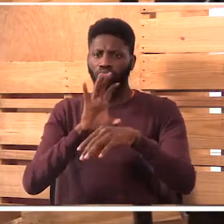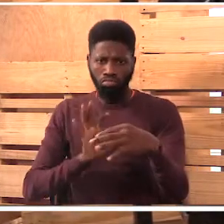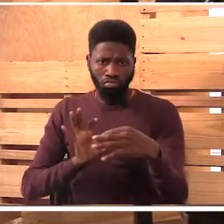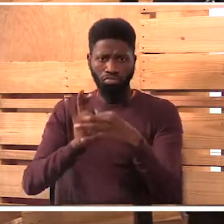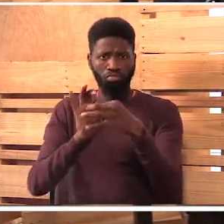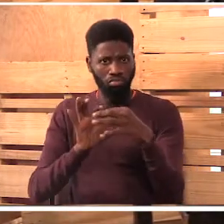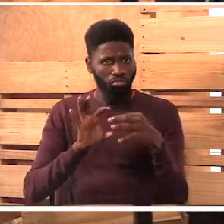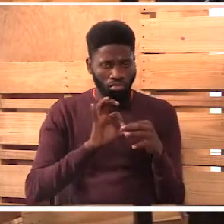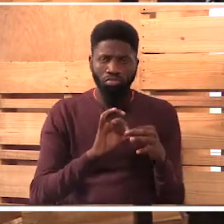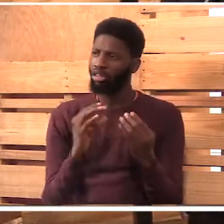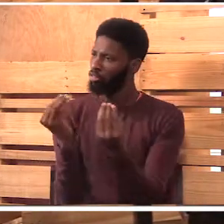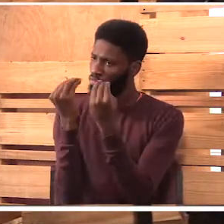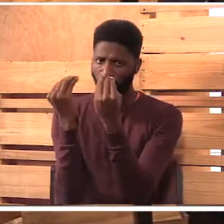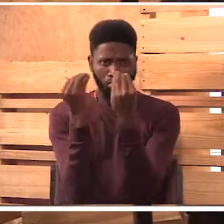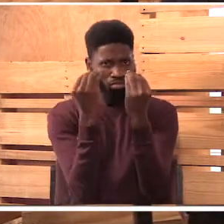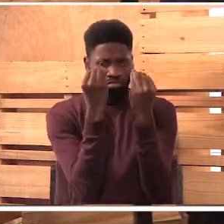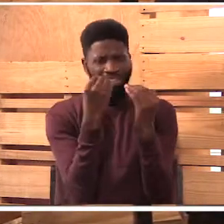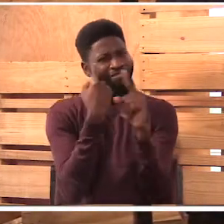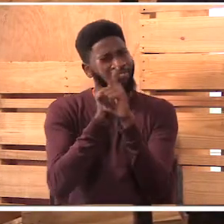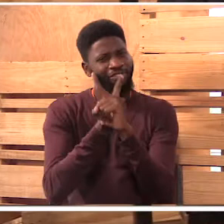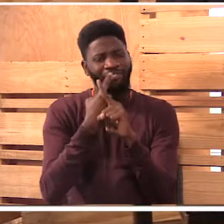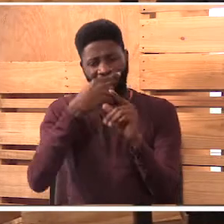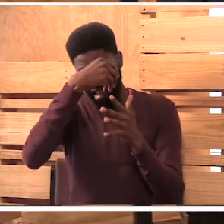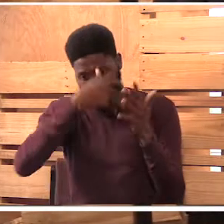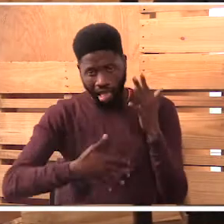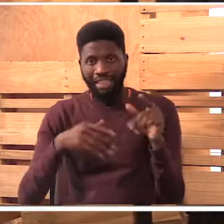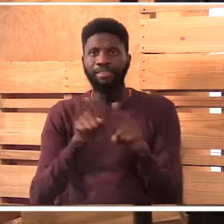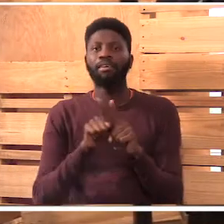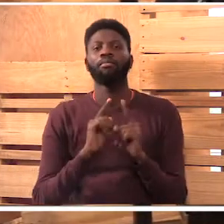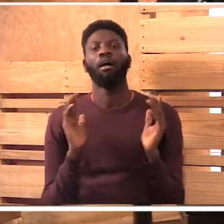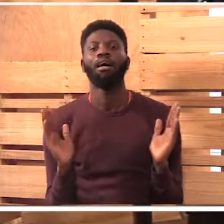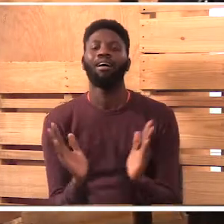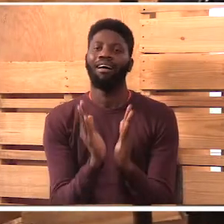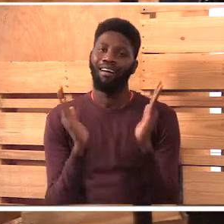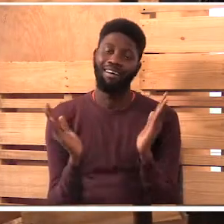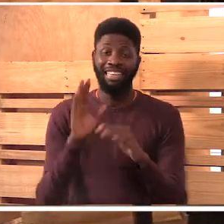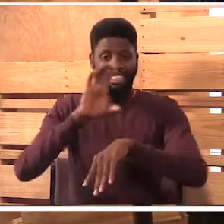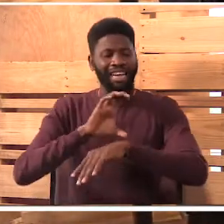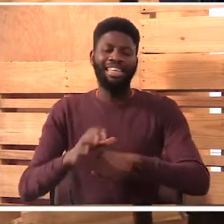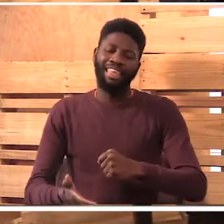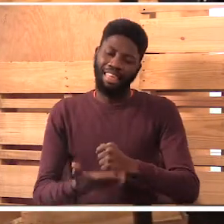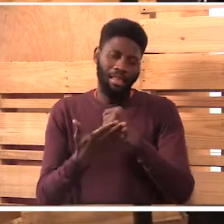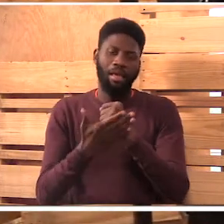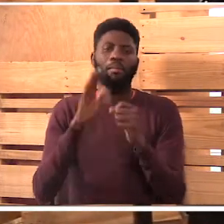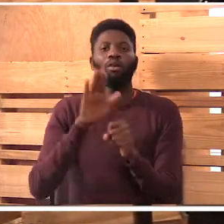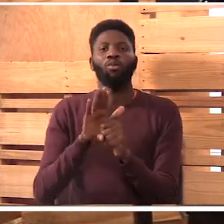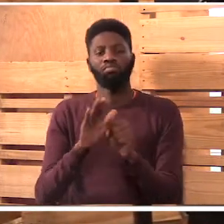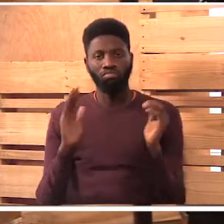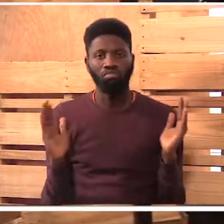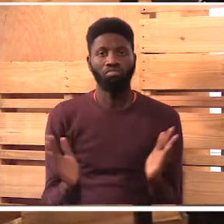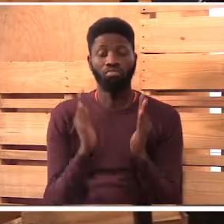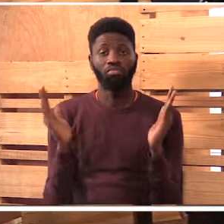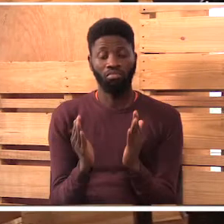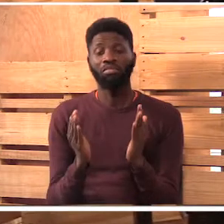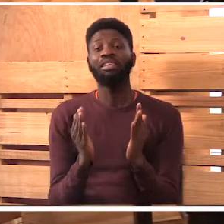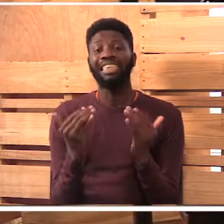in terms of maybe kufunzua, mafunzo, balimbali, peer encouragement. This church imechangia sana, kutu-encourage sisi watoto